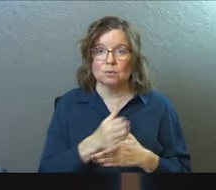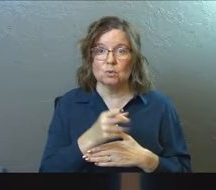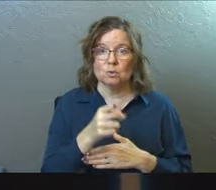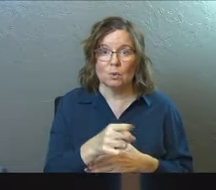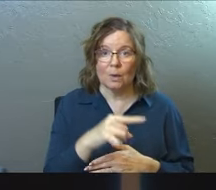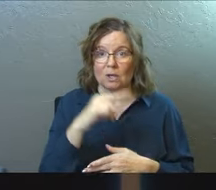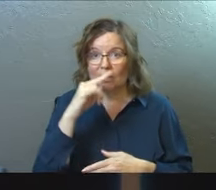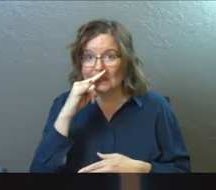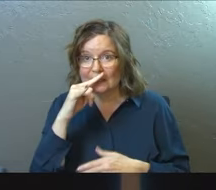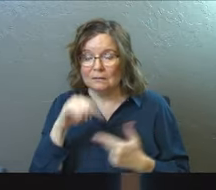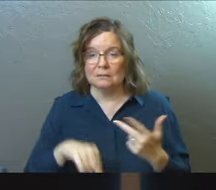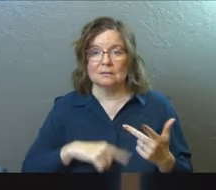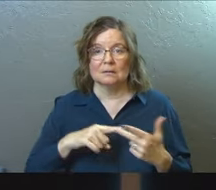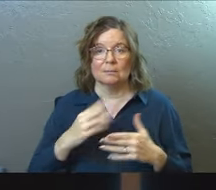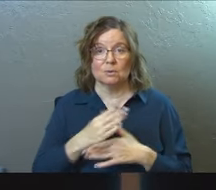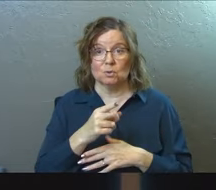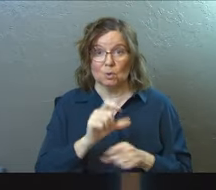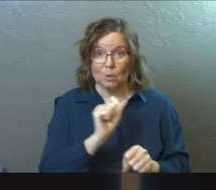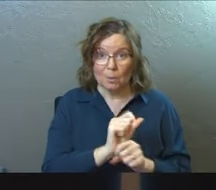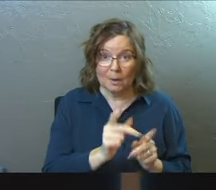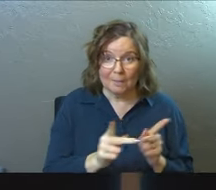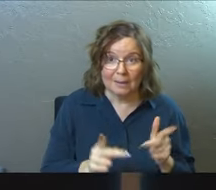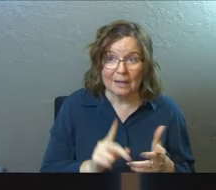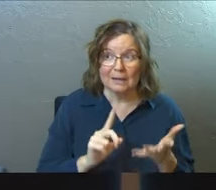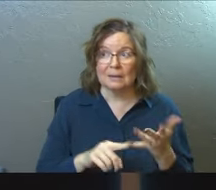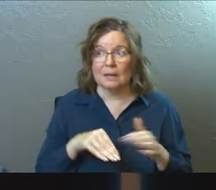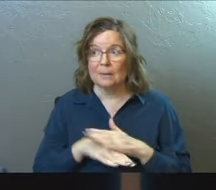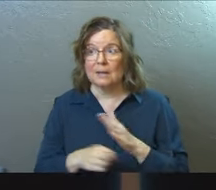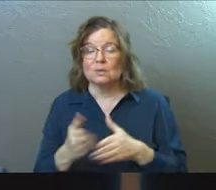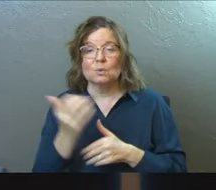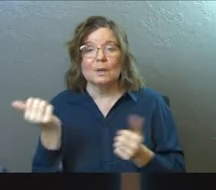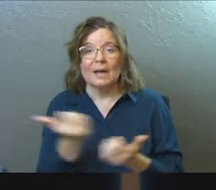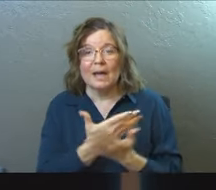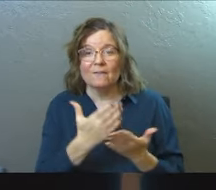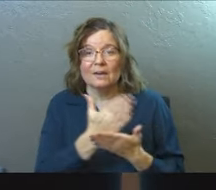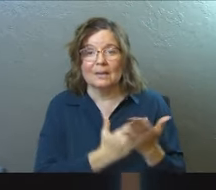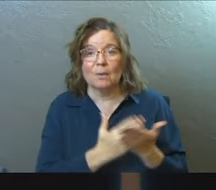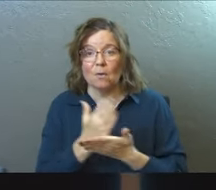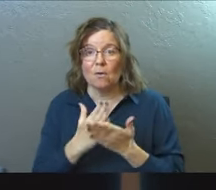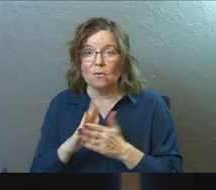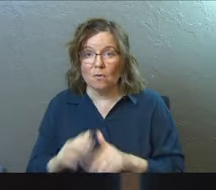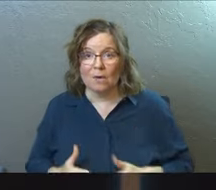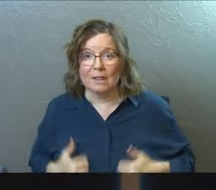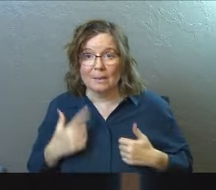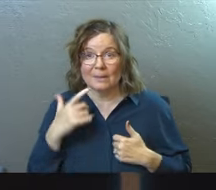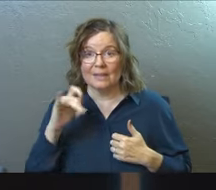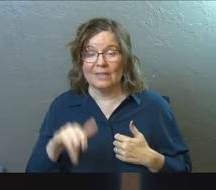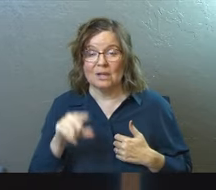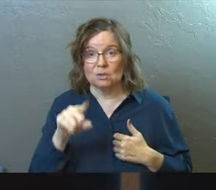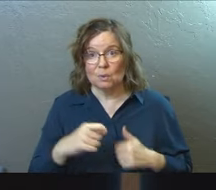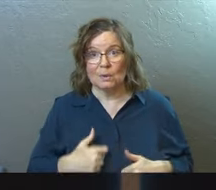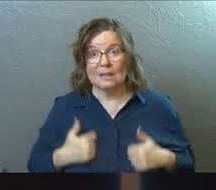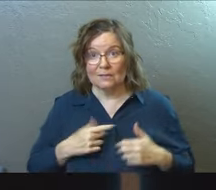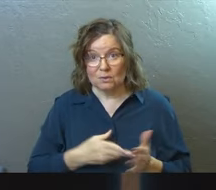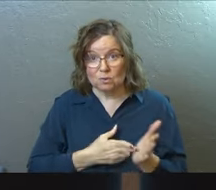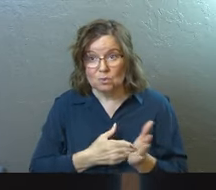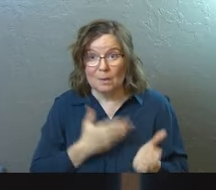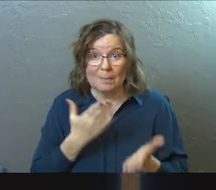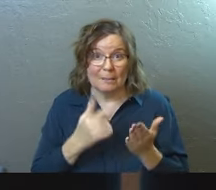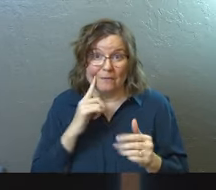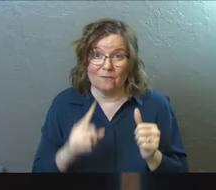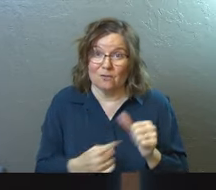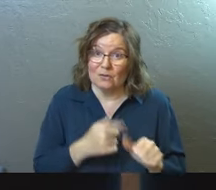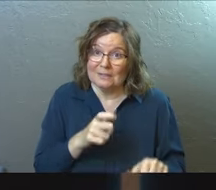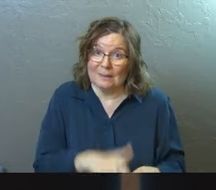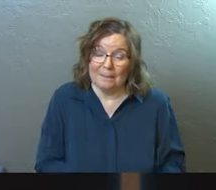between you and your kids. It's gotta come into your workplace. It's gotta come into every avenue of your life because that's you living the truth maybe